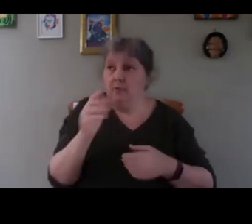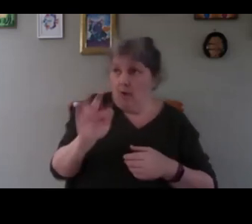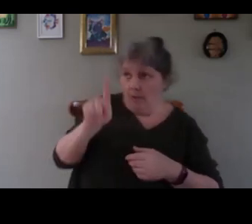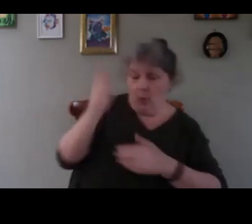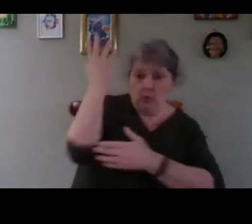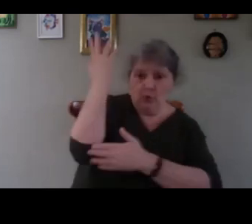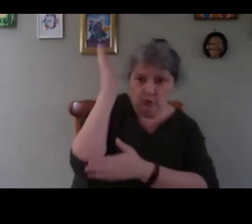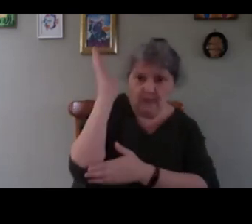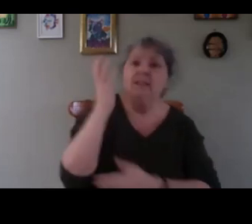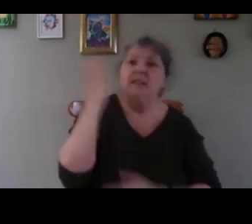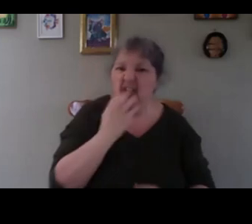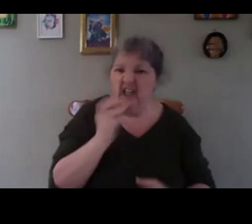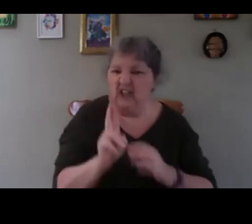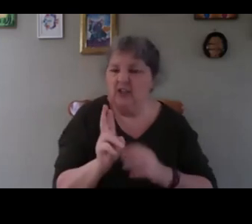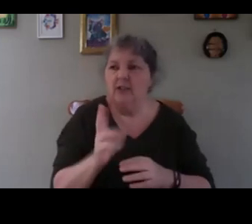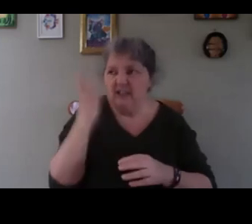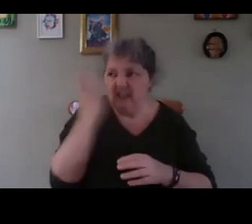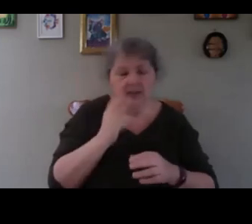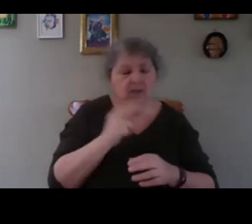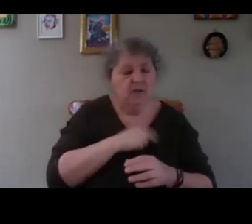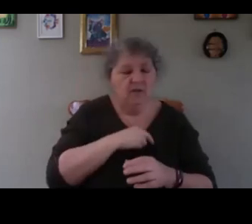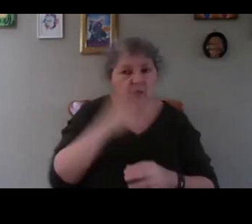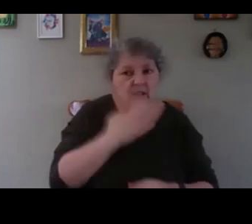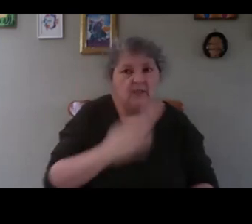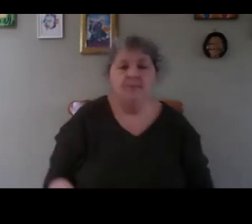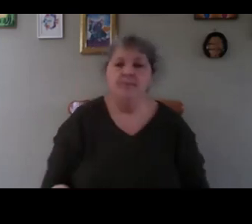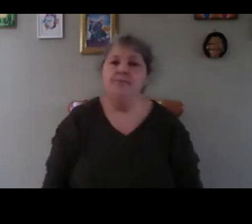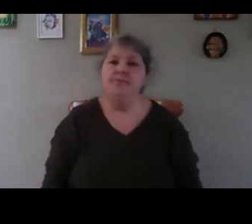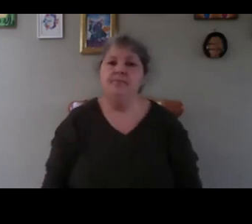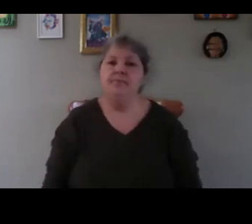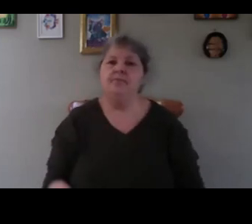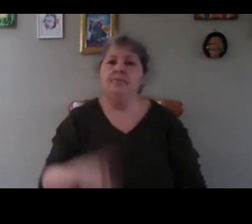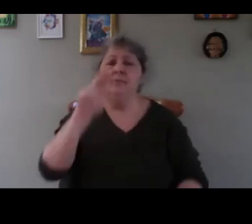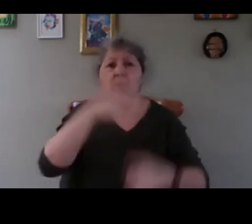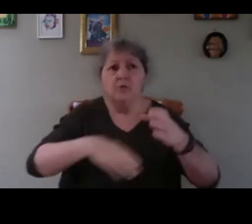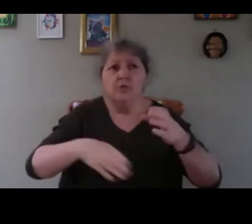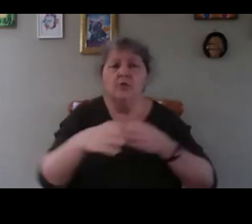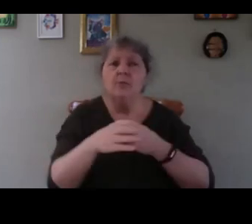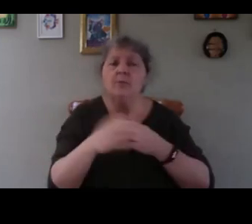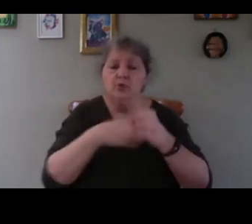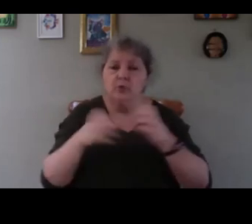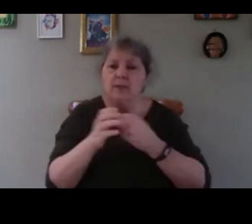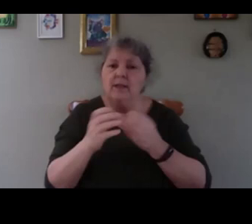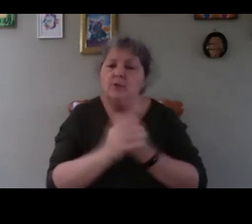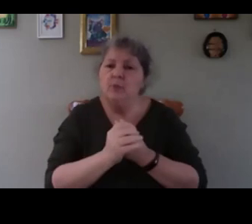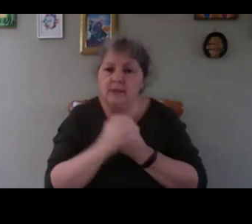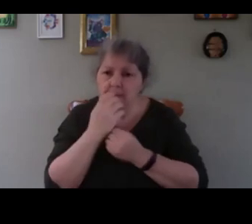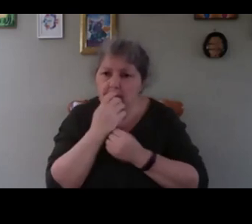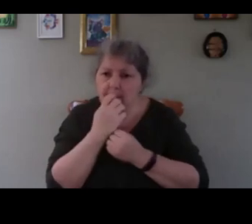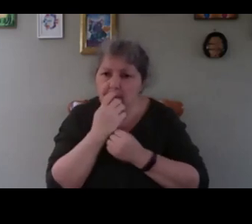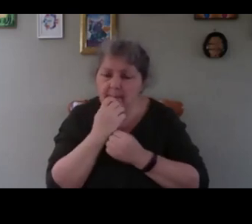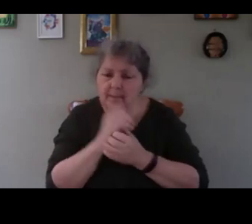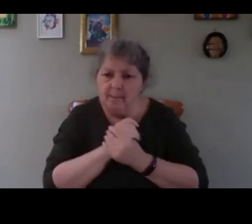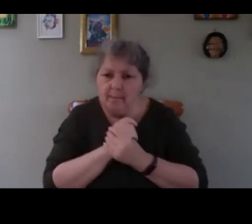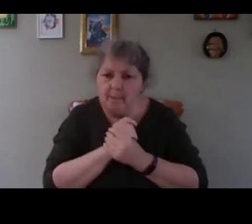it's clean it's very clean you could replace it as well with leaf mould if you want to make your own